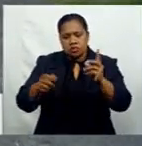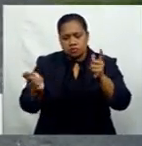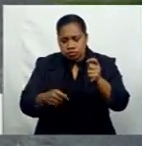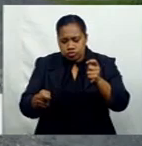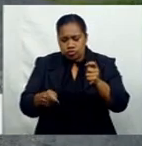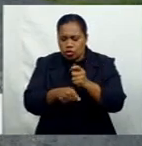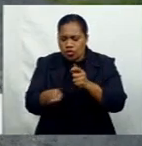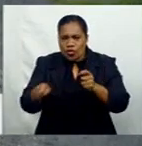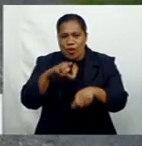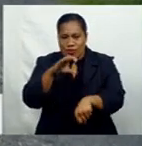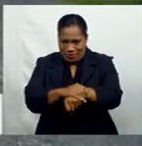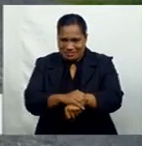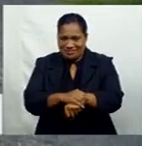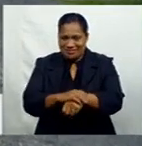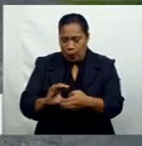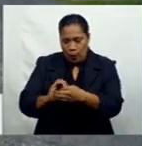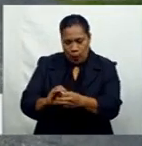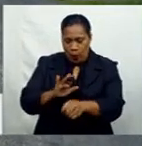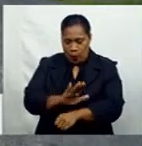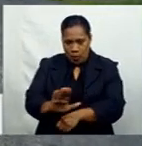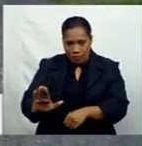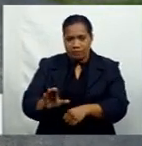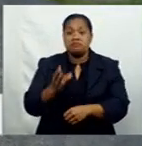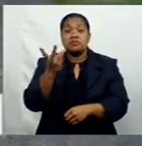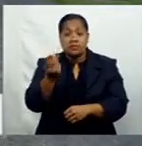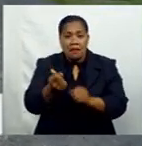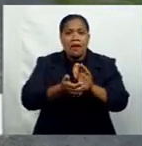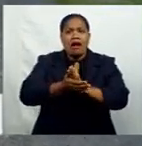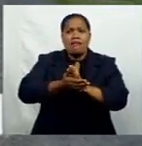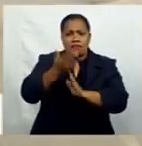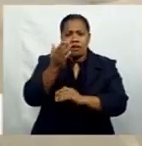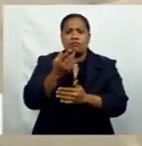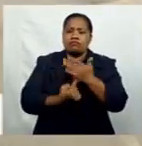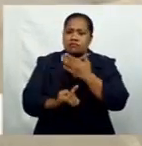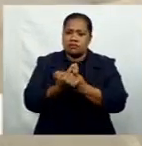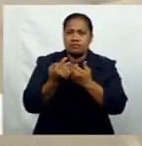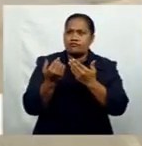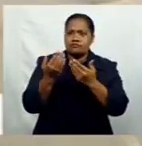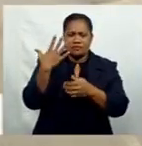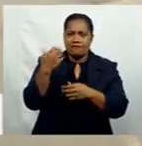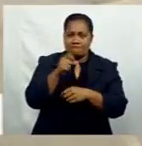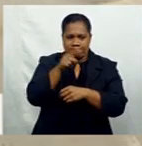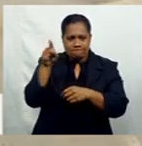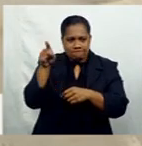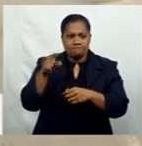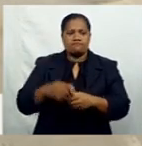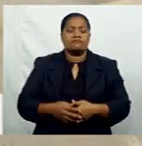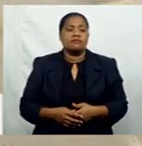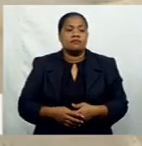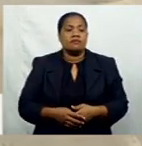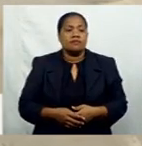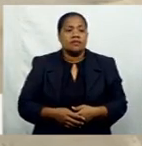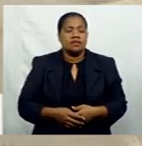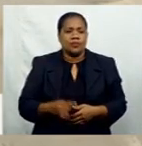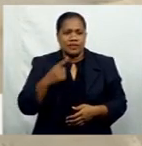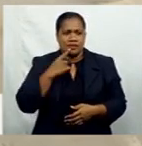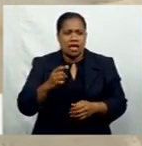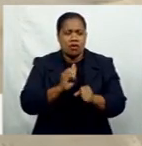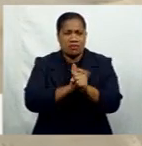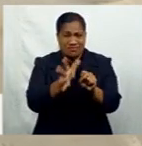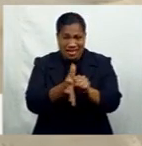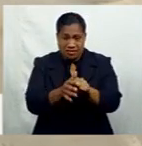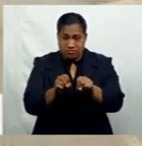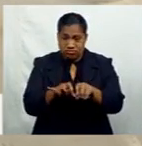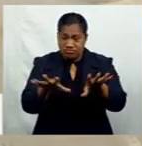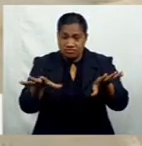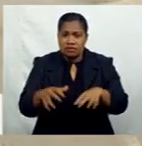police constables and some in higher ranks who've been put on notice. He has also stressed that the COVID-19 pandemic cannot